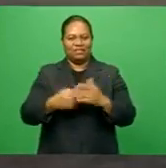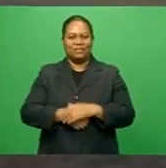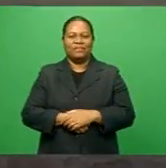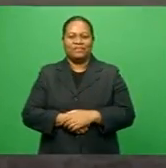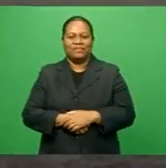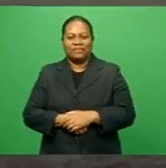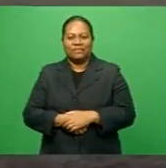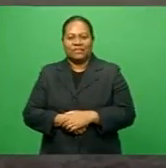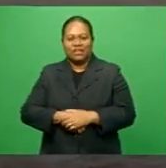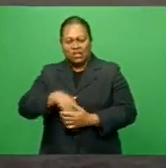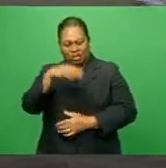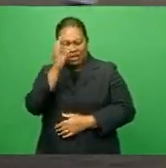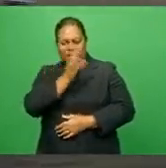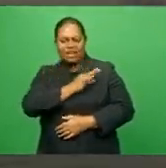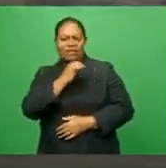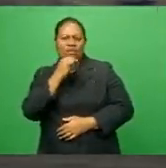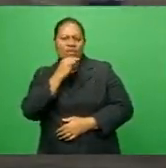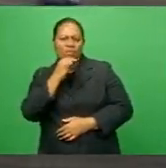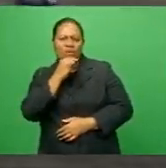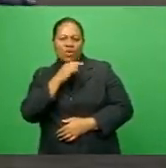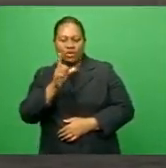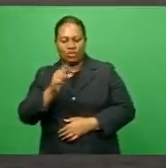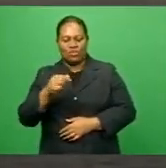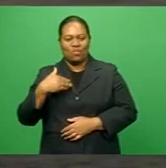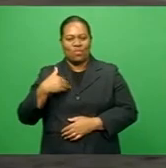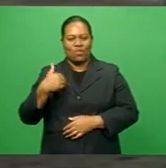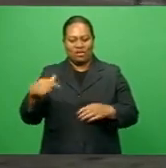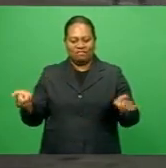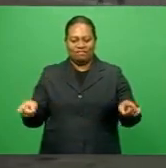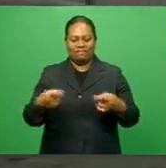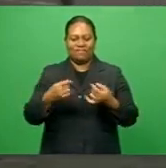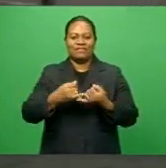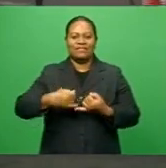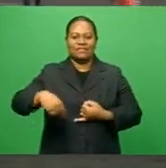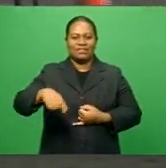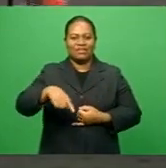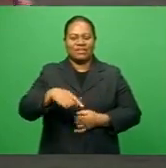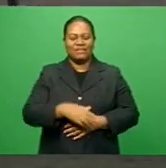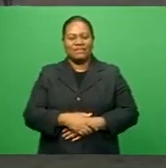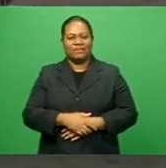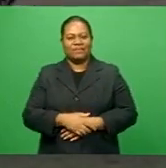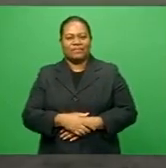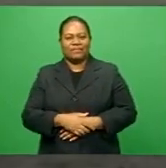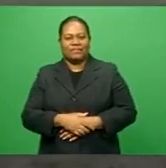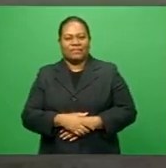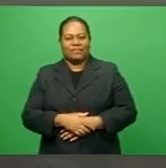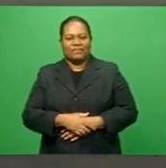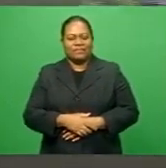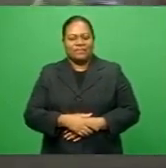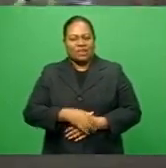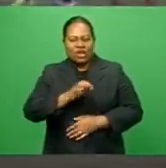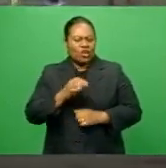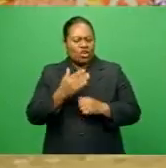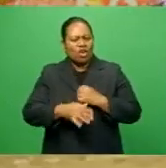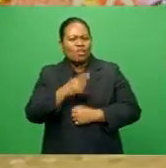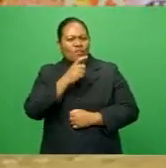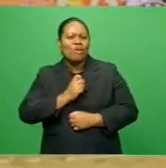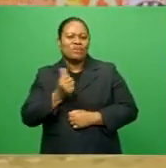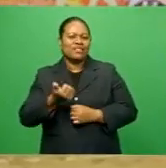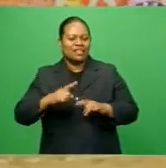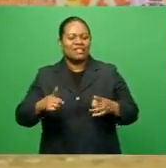believe the boys will do wonders during the semifinal against Suva. And I'm not promising anything, but we'll give it up a shot.